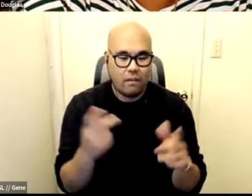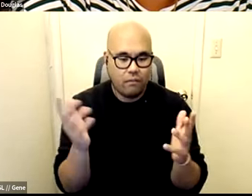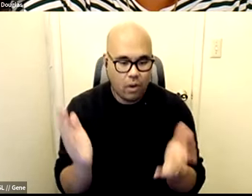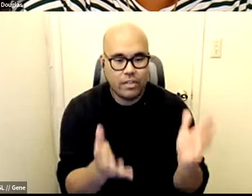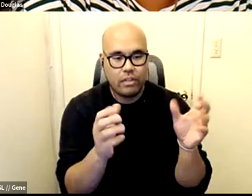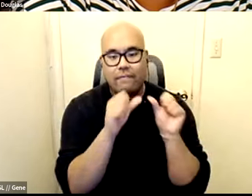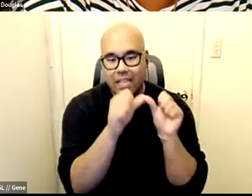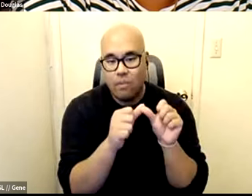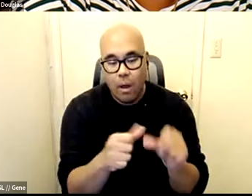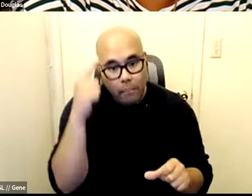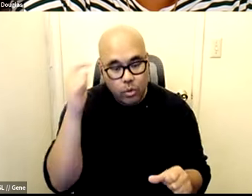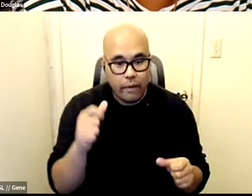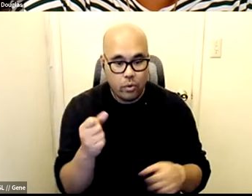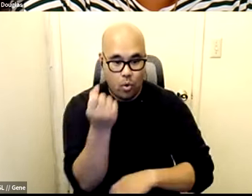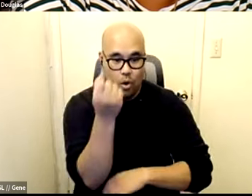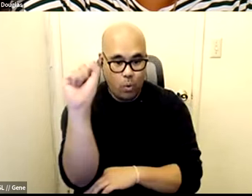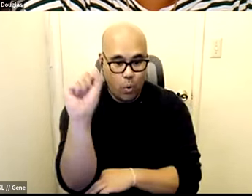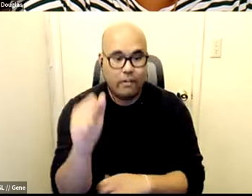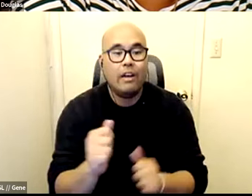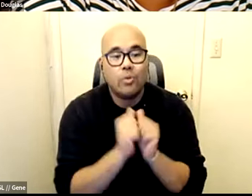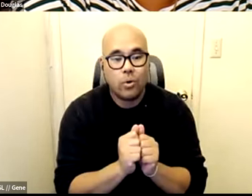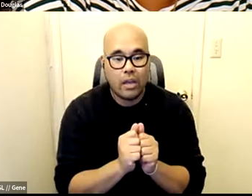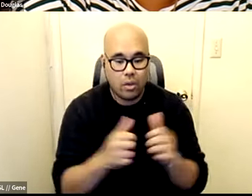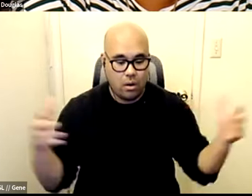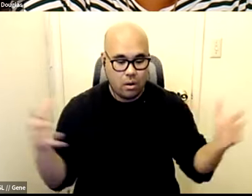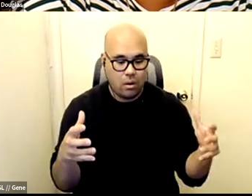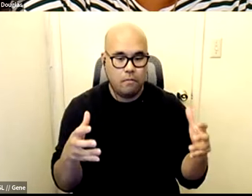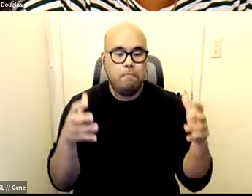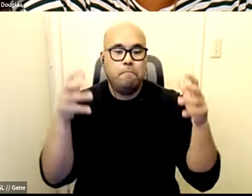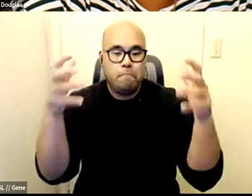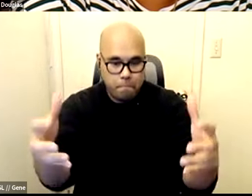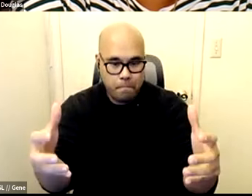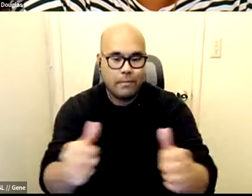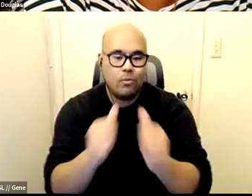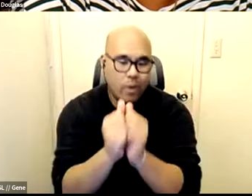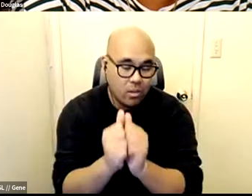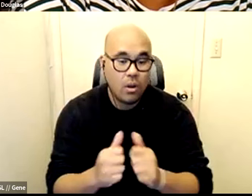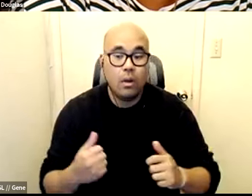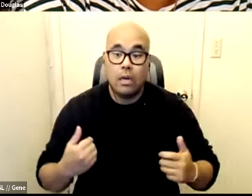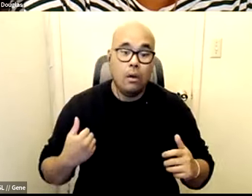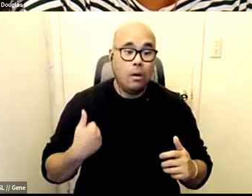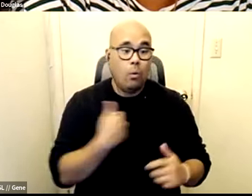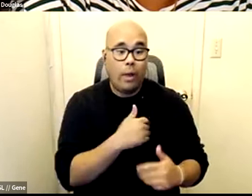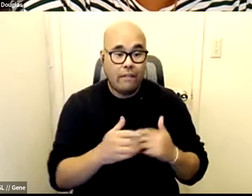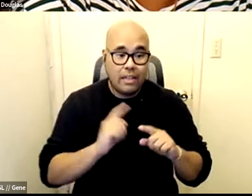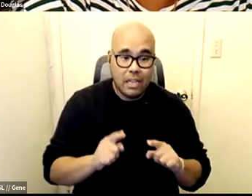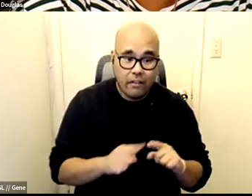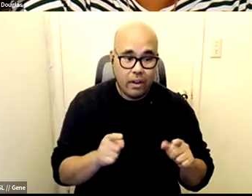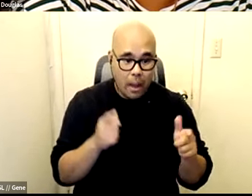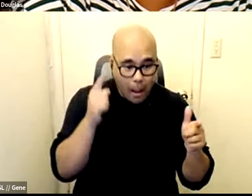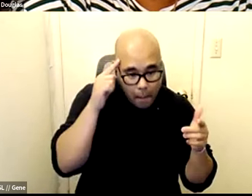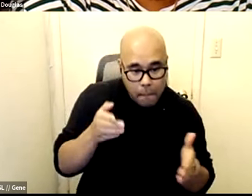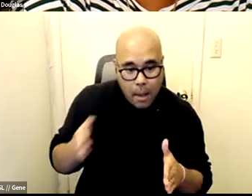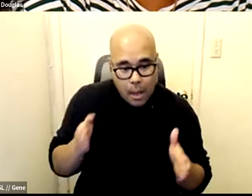as a movement uh we can all come to the table with different tactics but we need to have the same